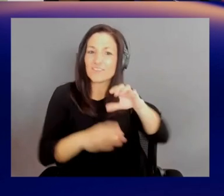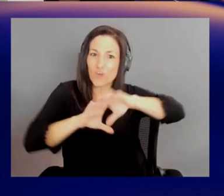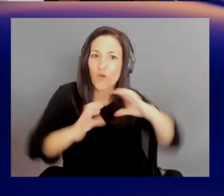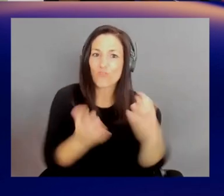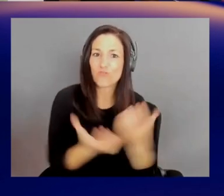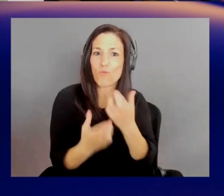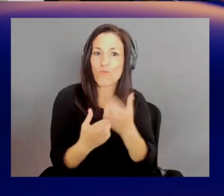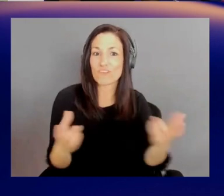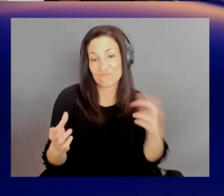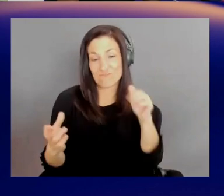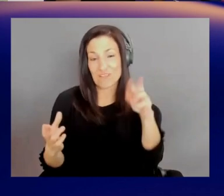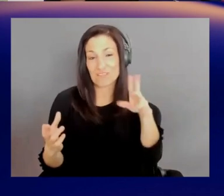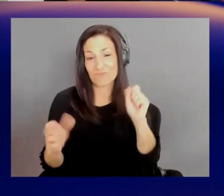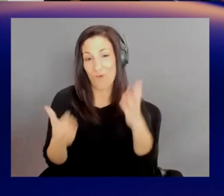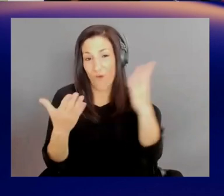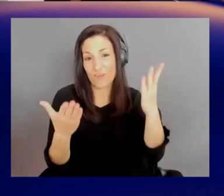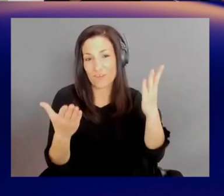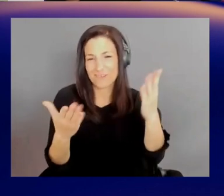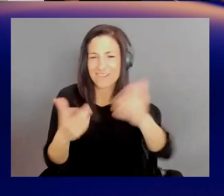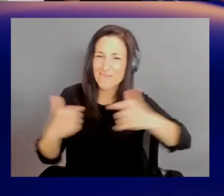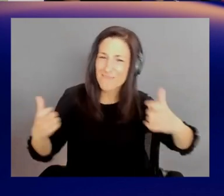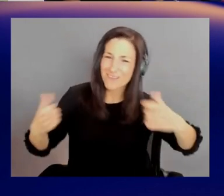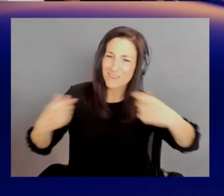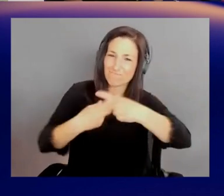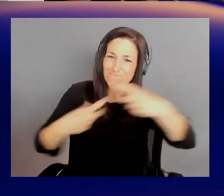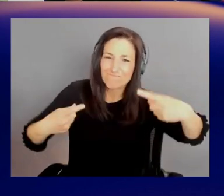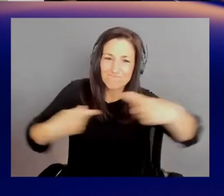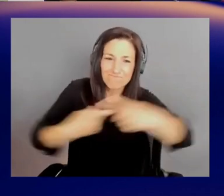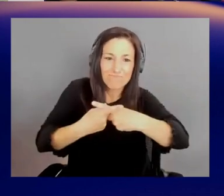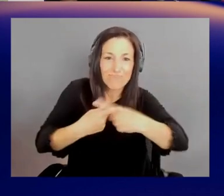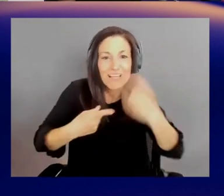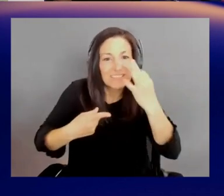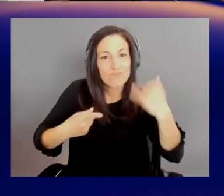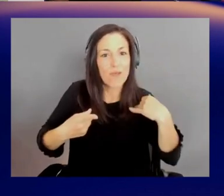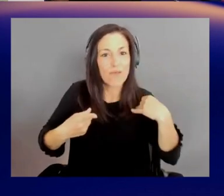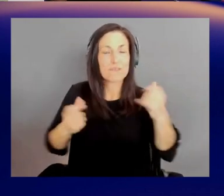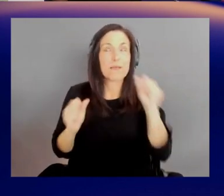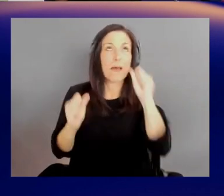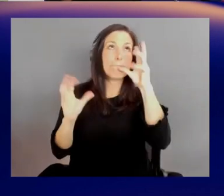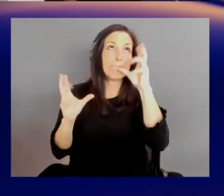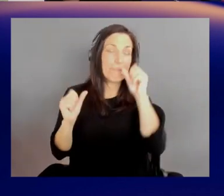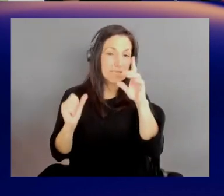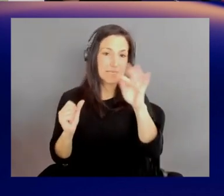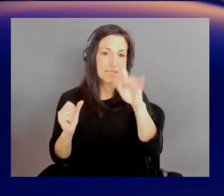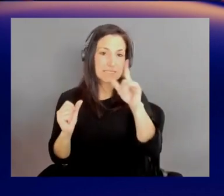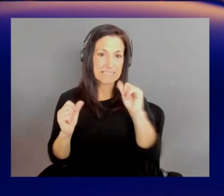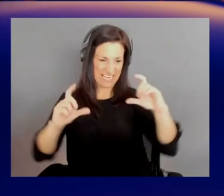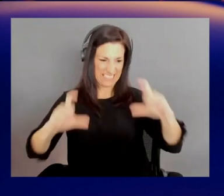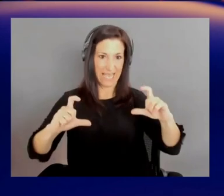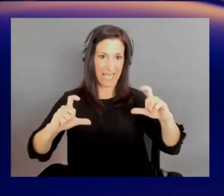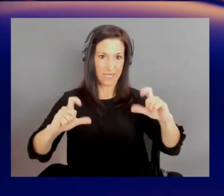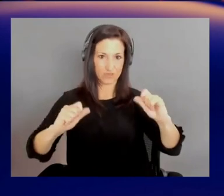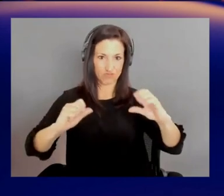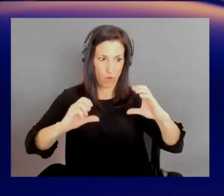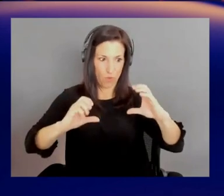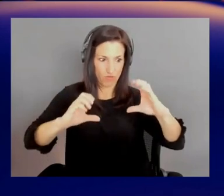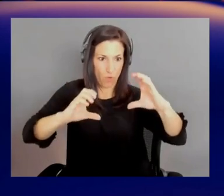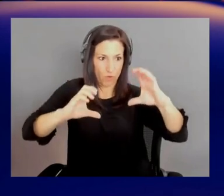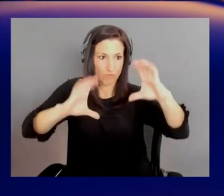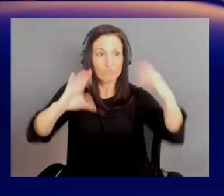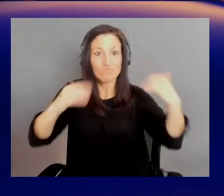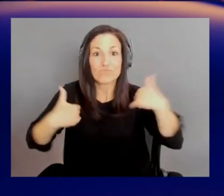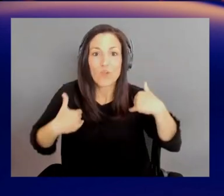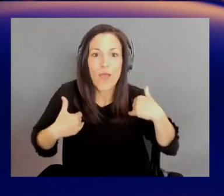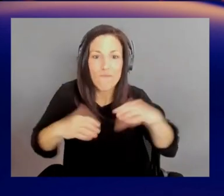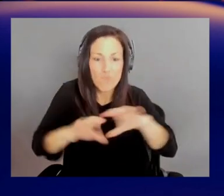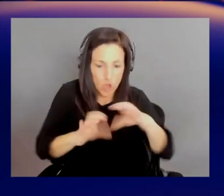biggest problem is when you have this amazing data set that's growing and growing and you have these global users and all of a sudden they run into